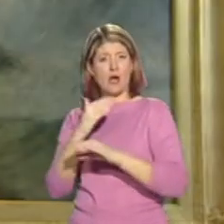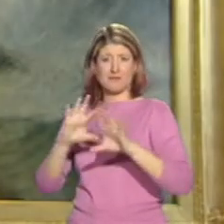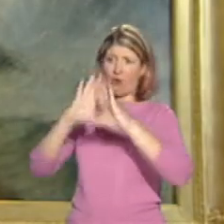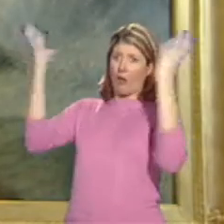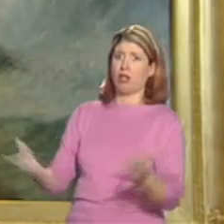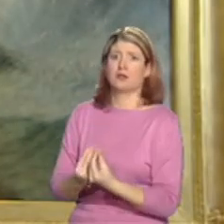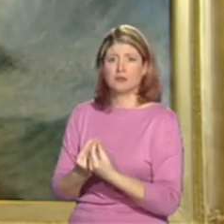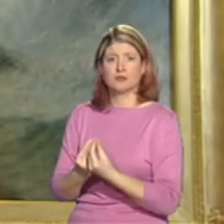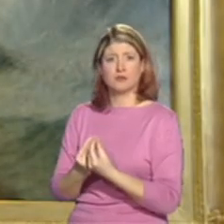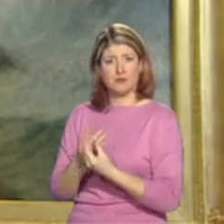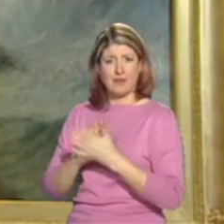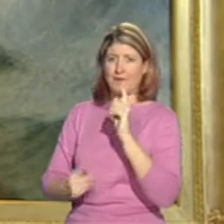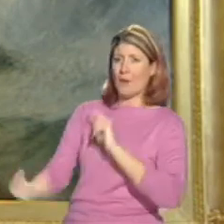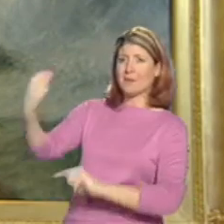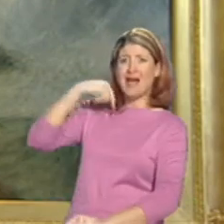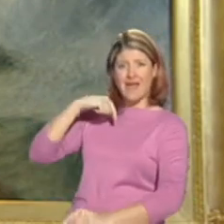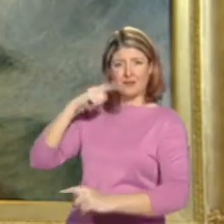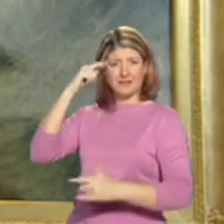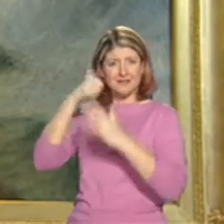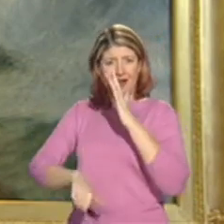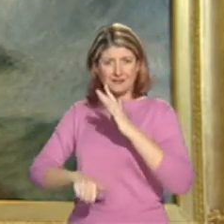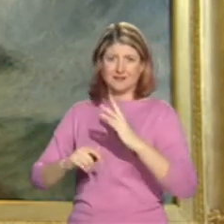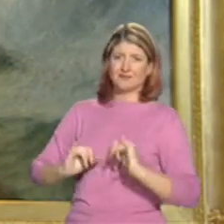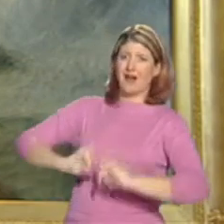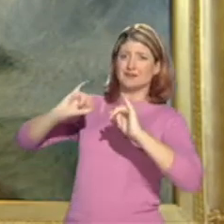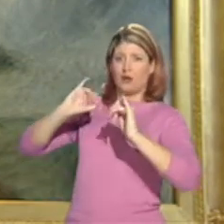started with that idea of disaster, shipwreck, and the sublime.